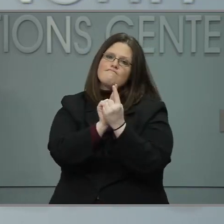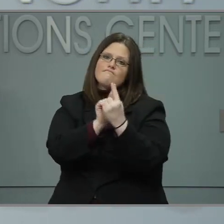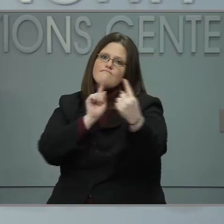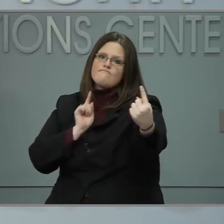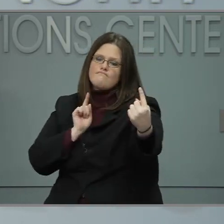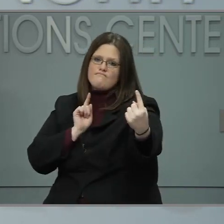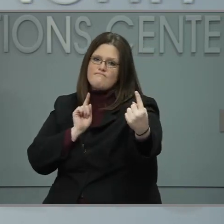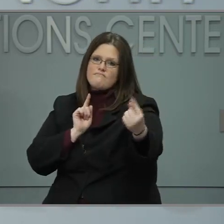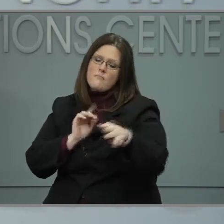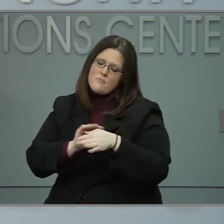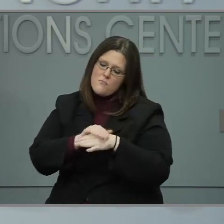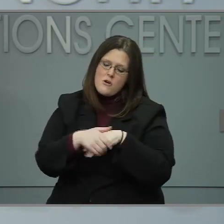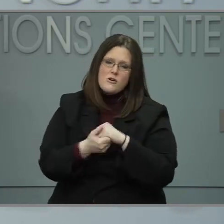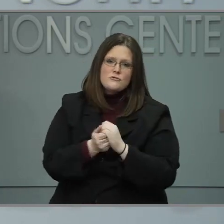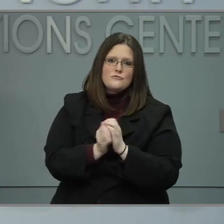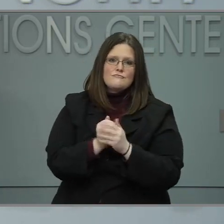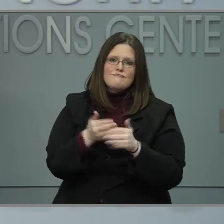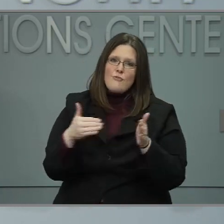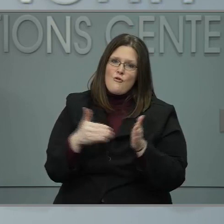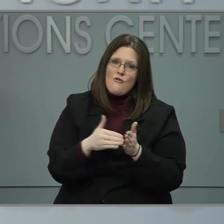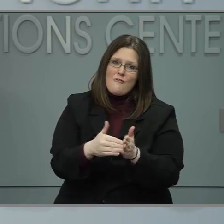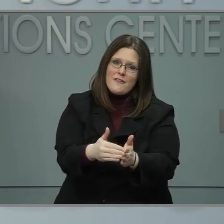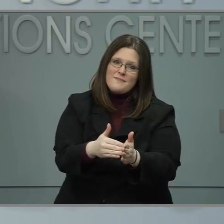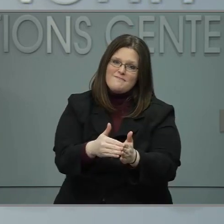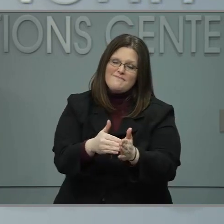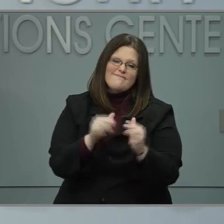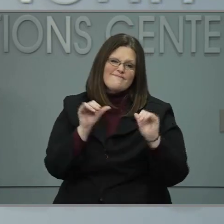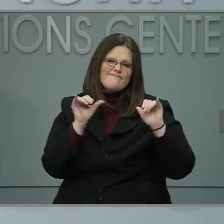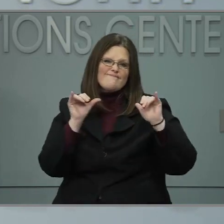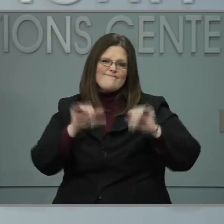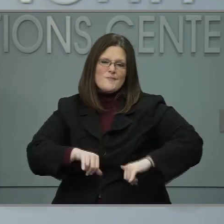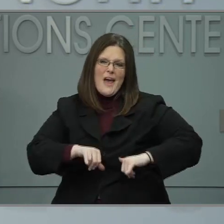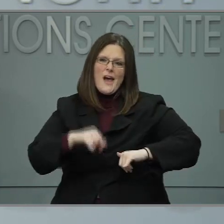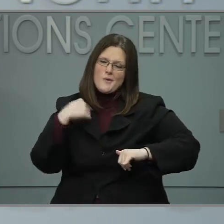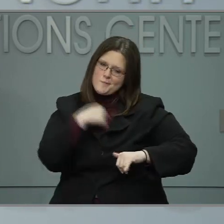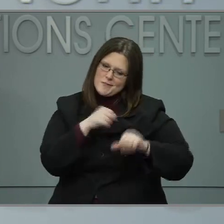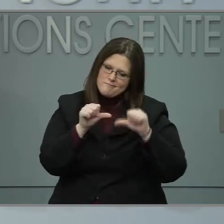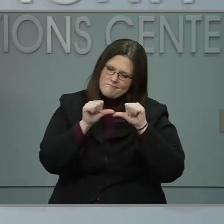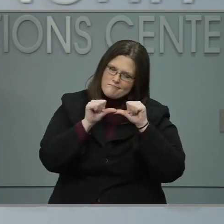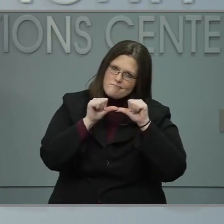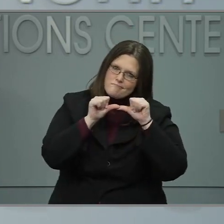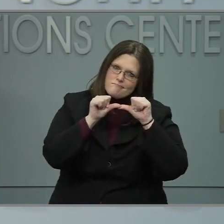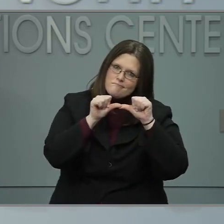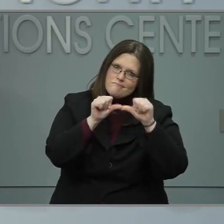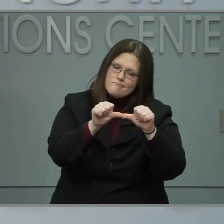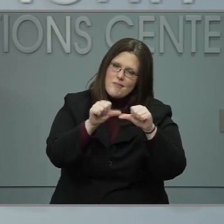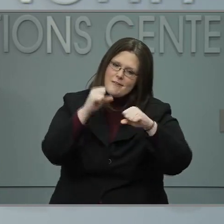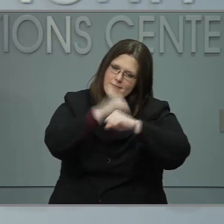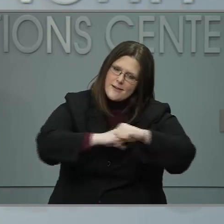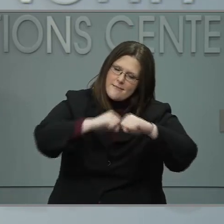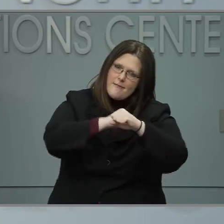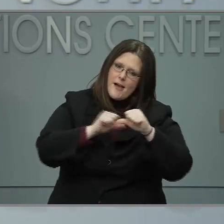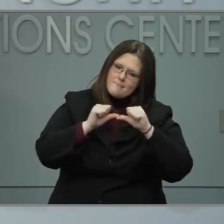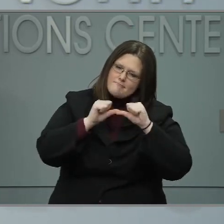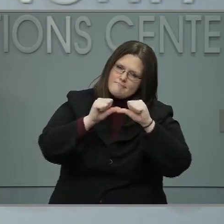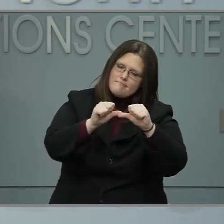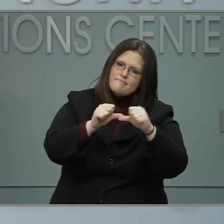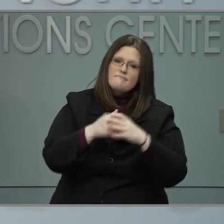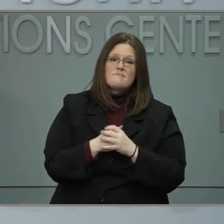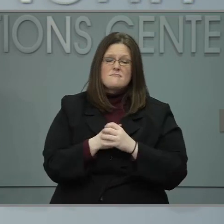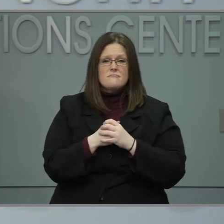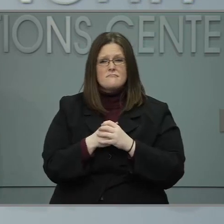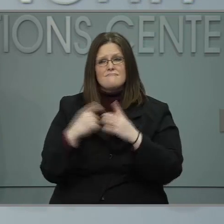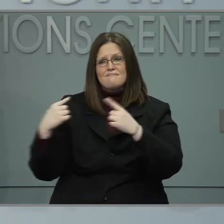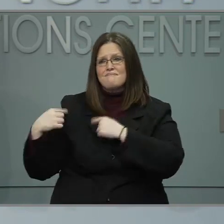and washing our hands. This battle is raging on. We have lost more than 10,000 people across